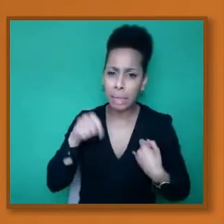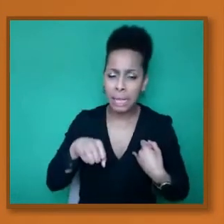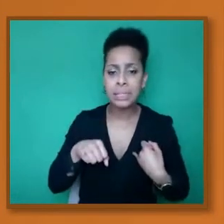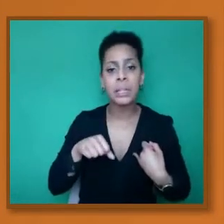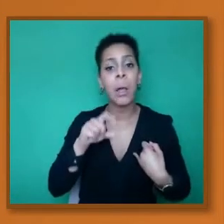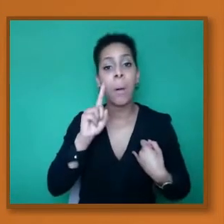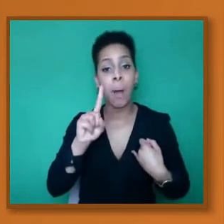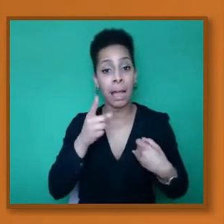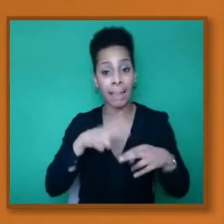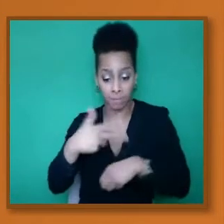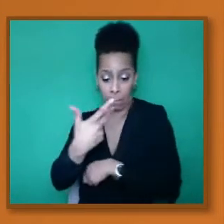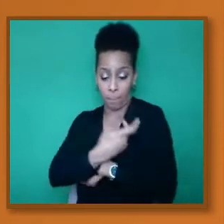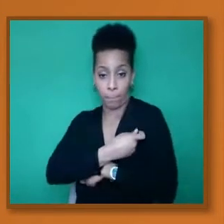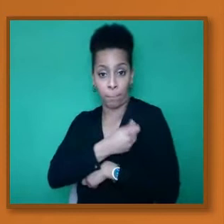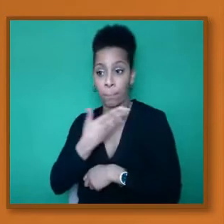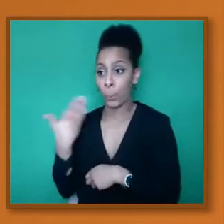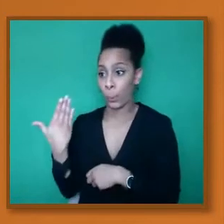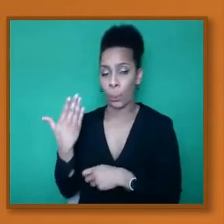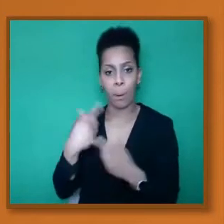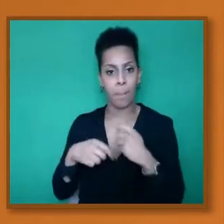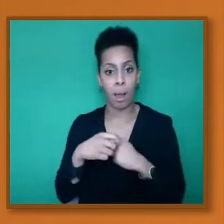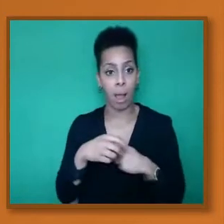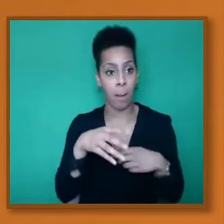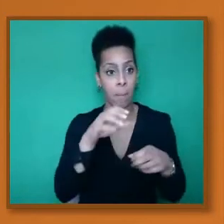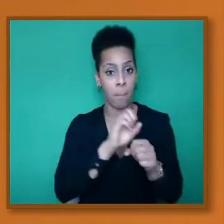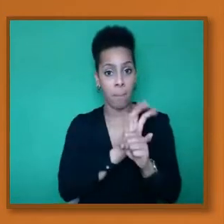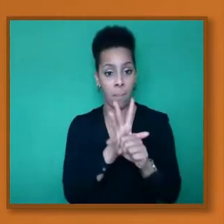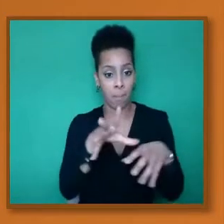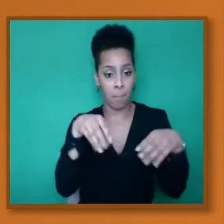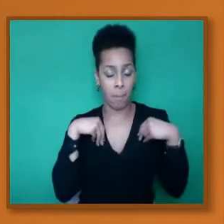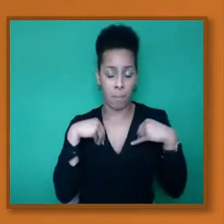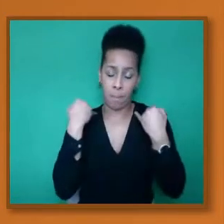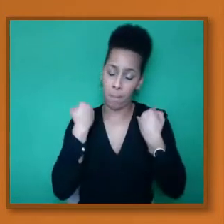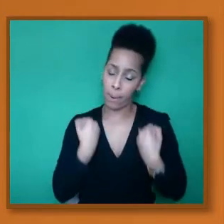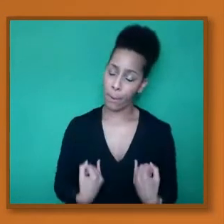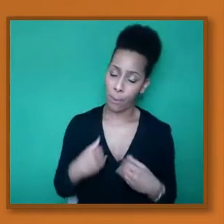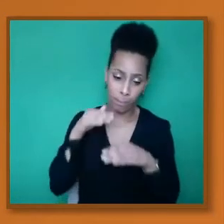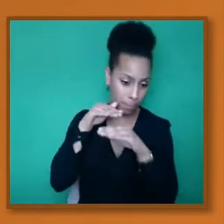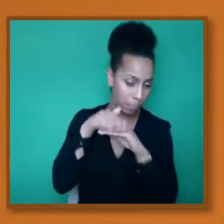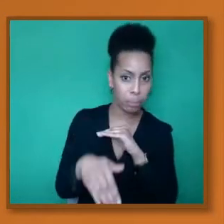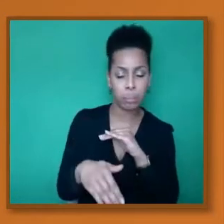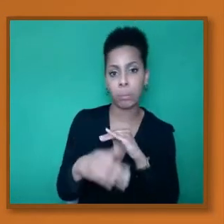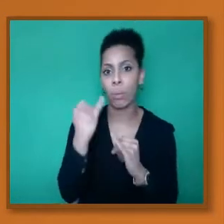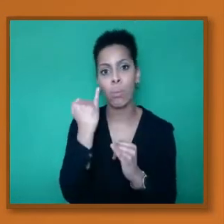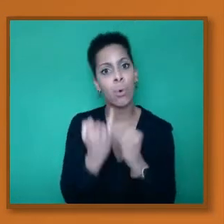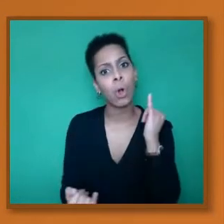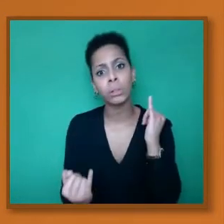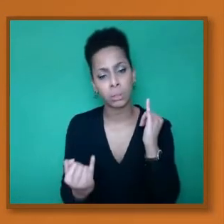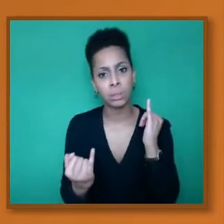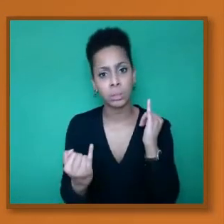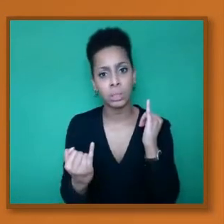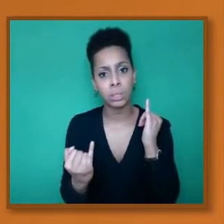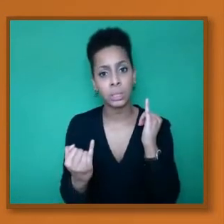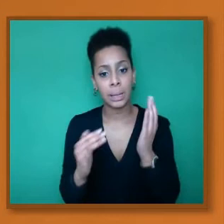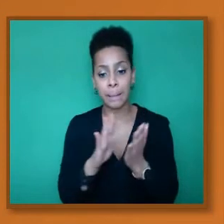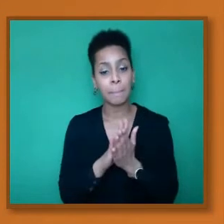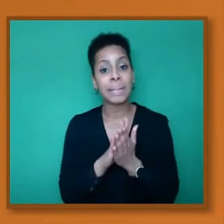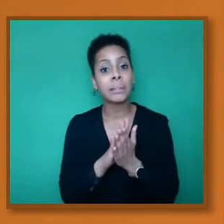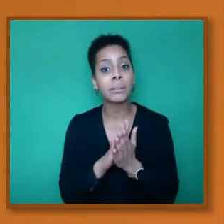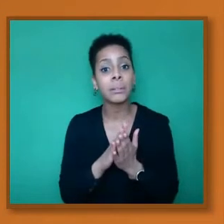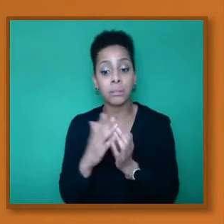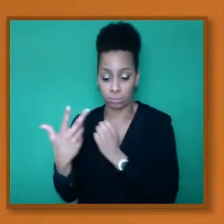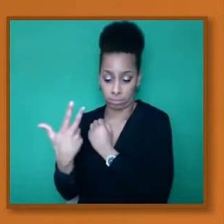So in the long term, this helps in the reduction of hospital admissions. Right.